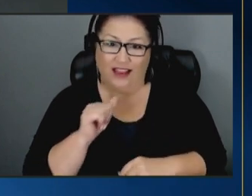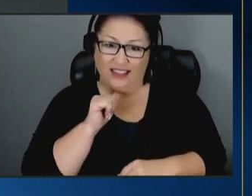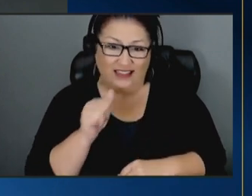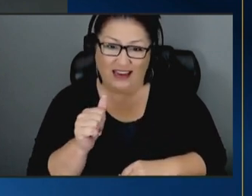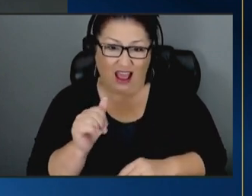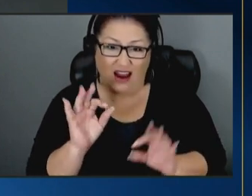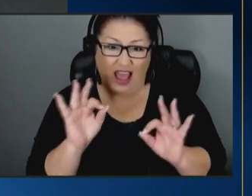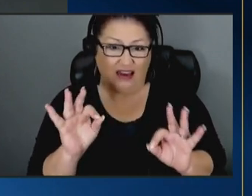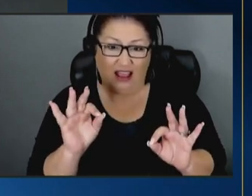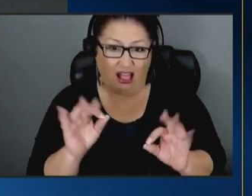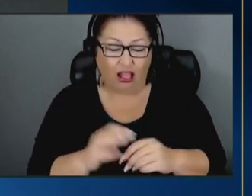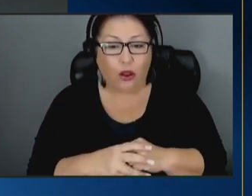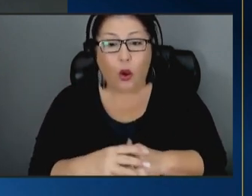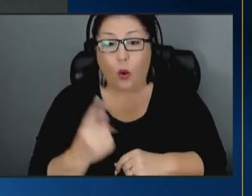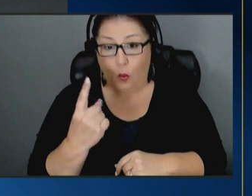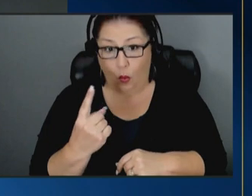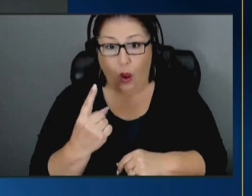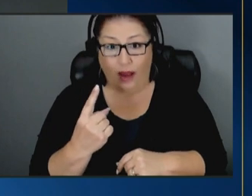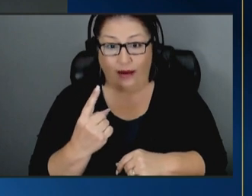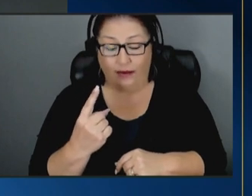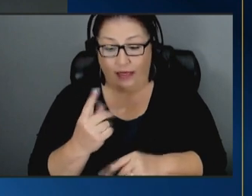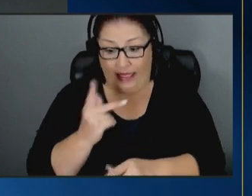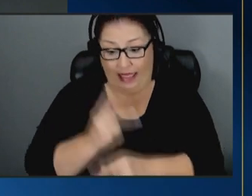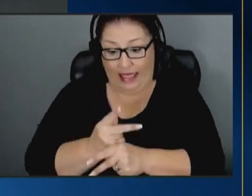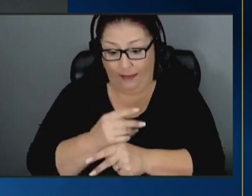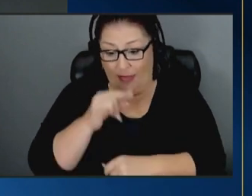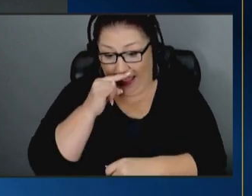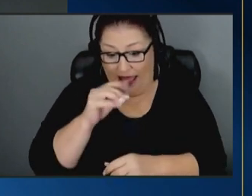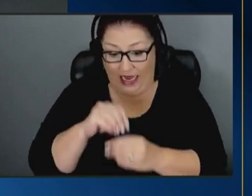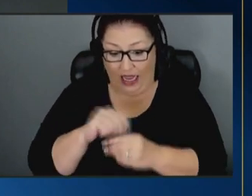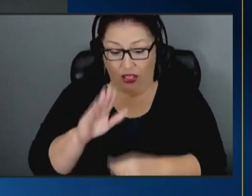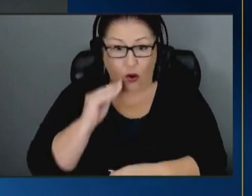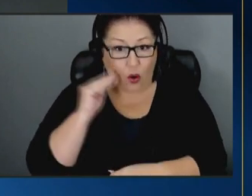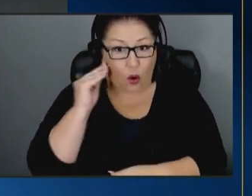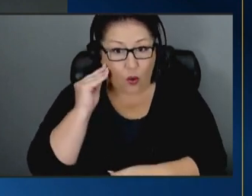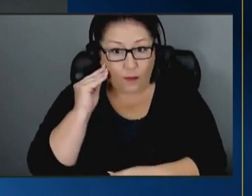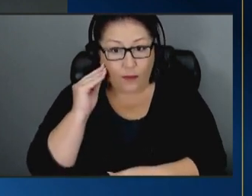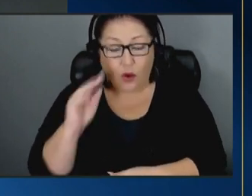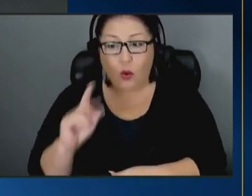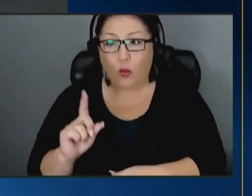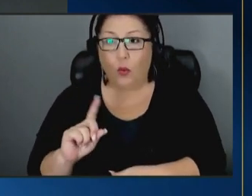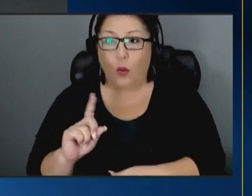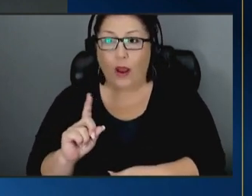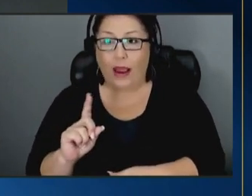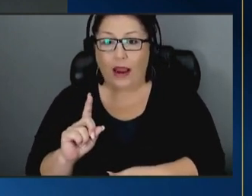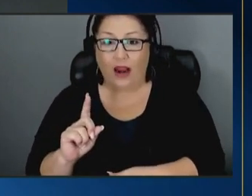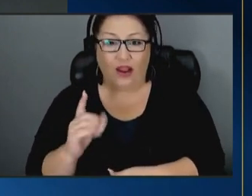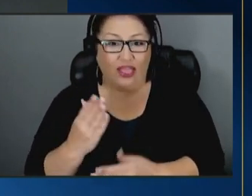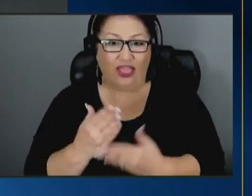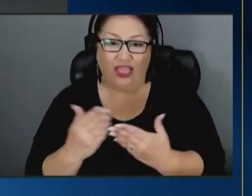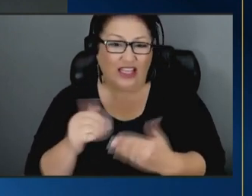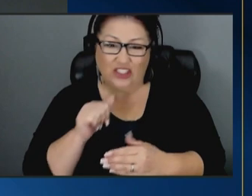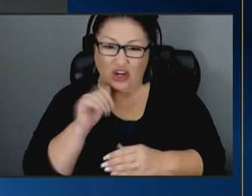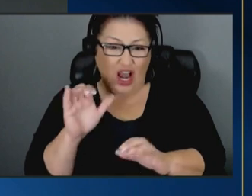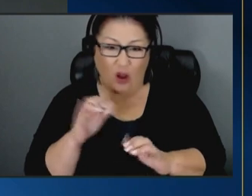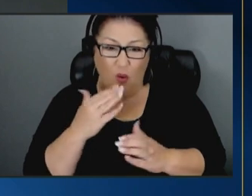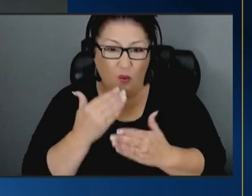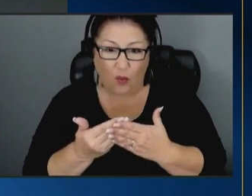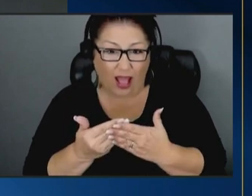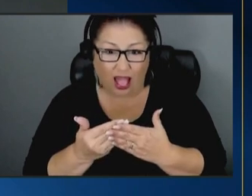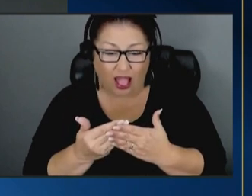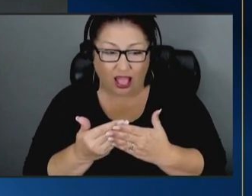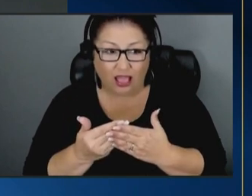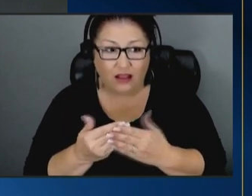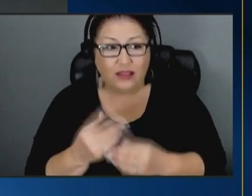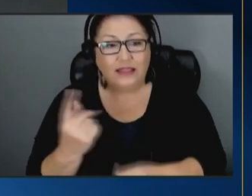one is keeping a kid in a home where things aren't going so well somebody's